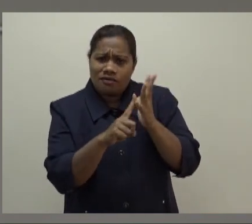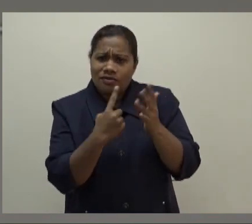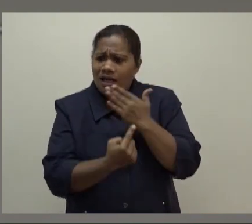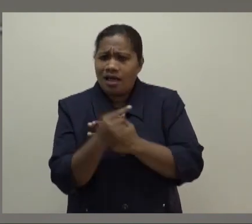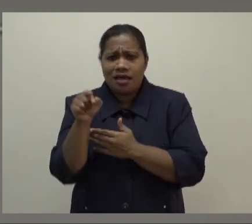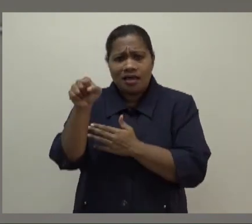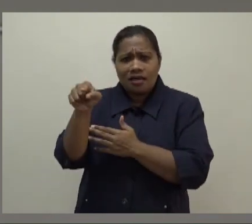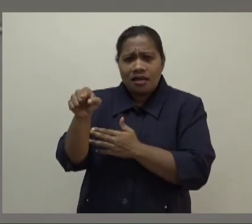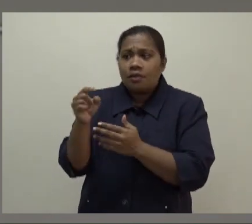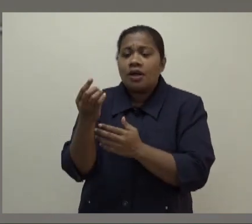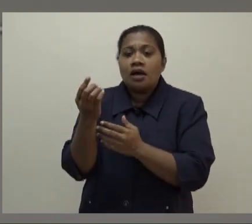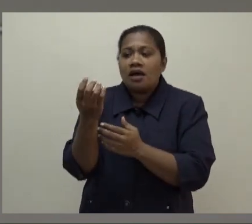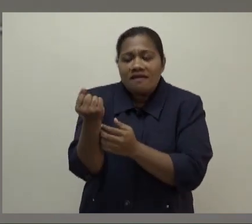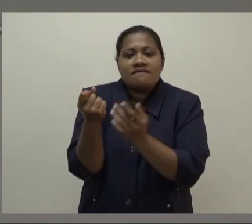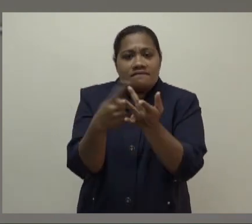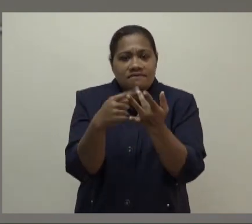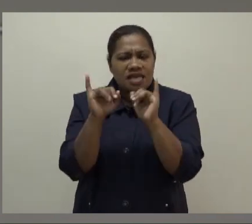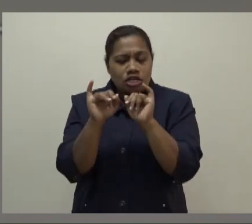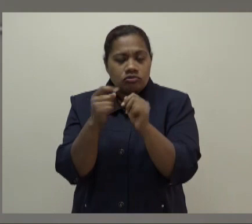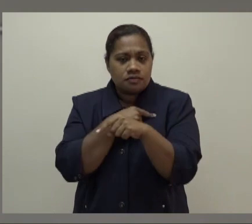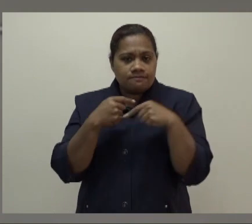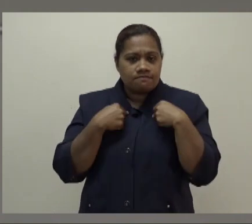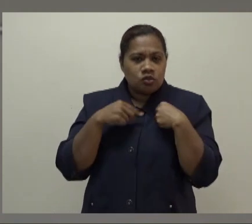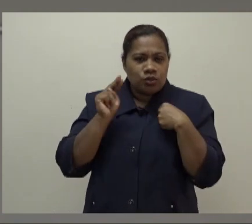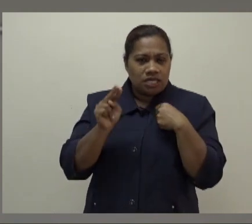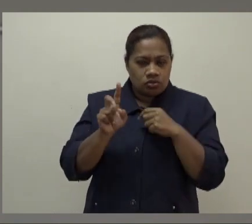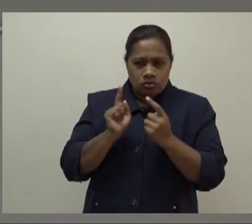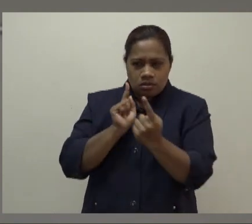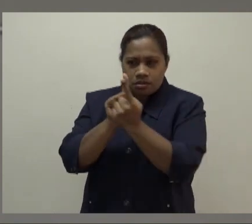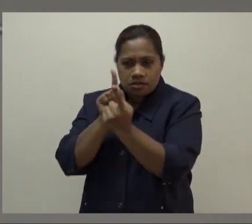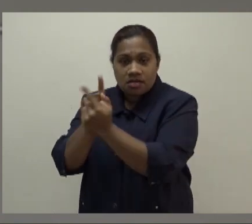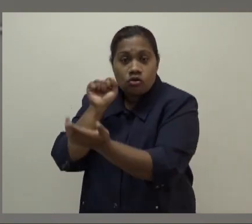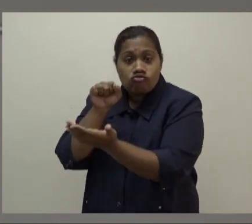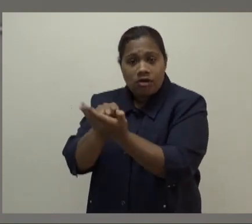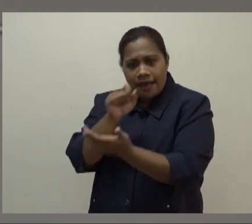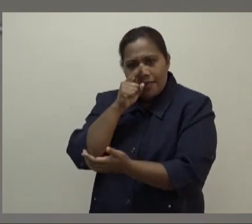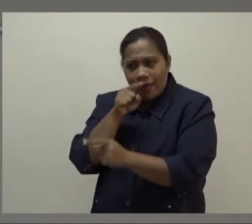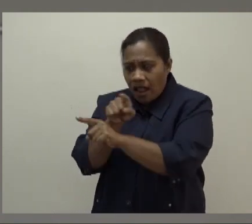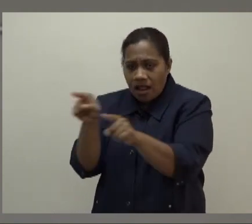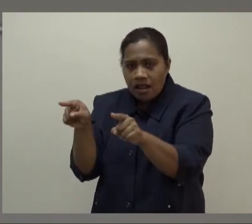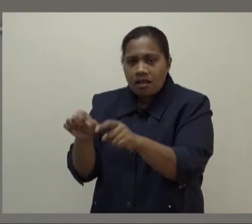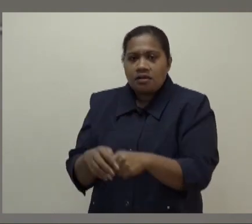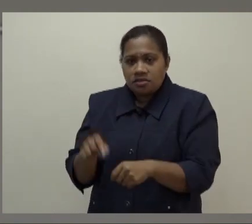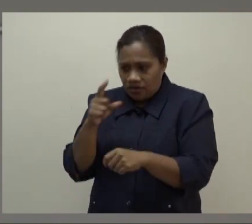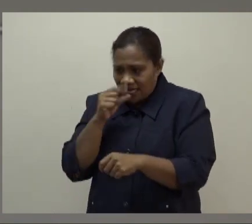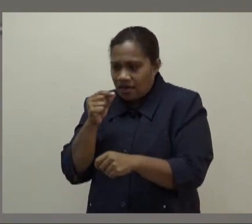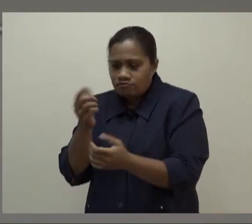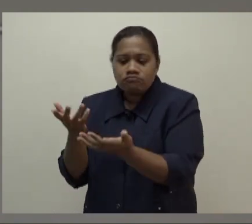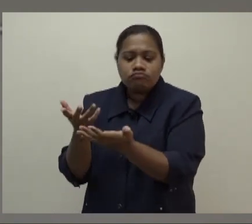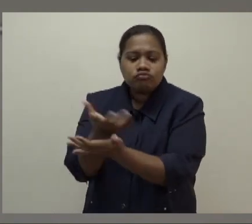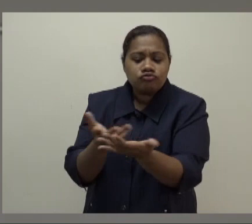other issues there that we need to look at, the right people in such police post to be able to deal with the community makeup.